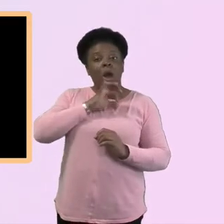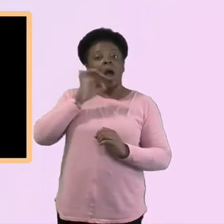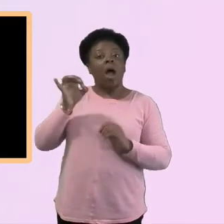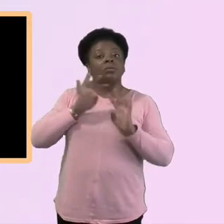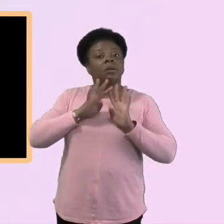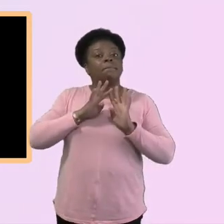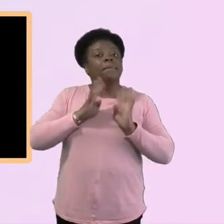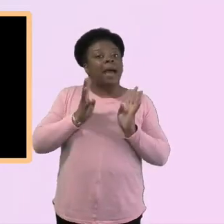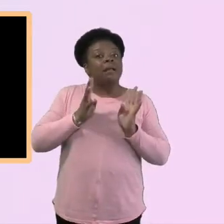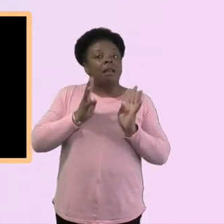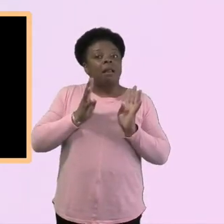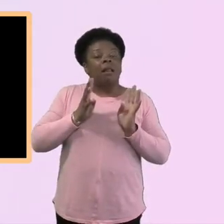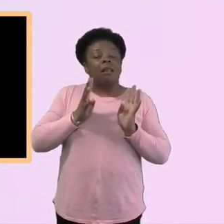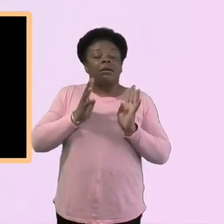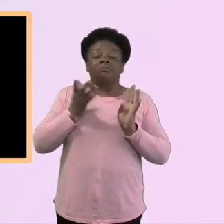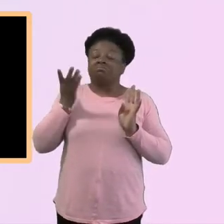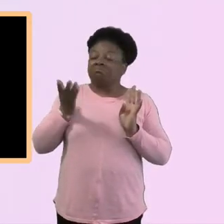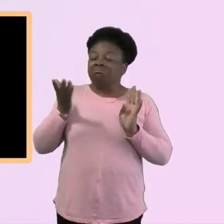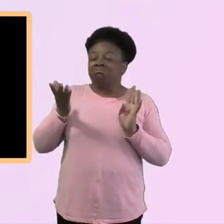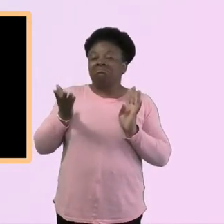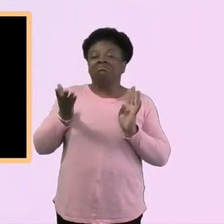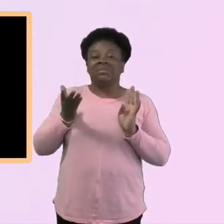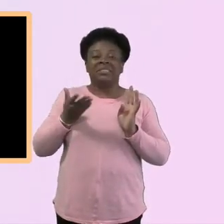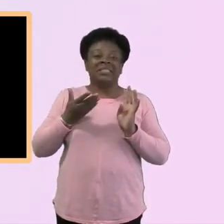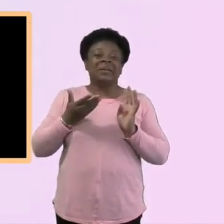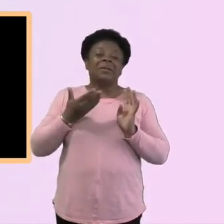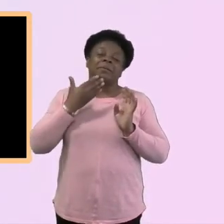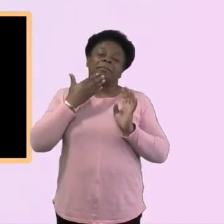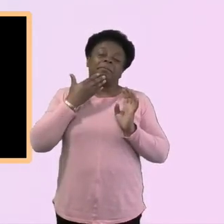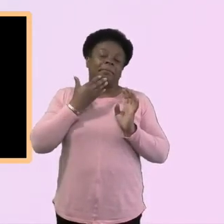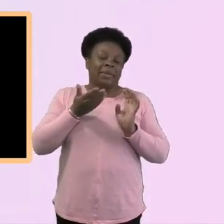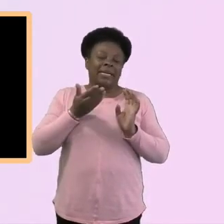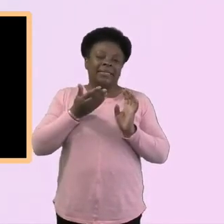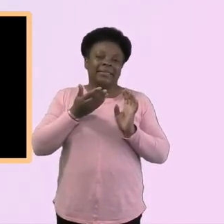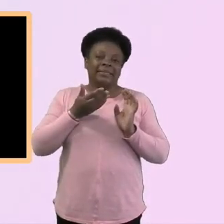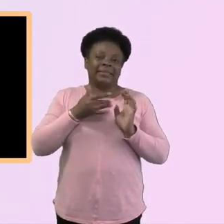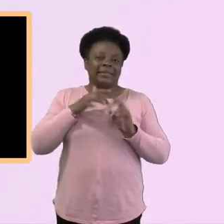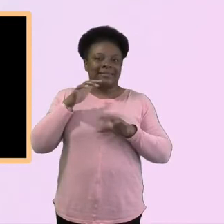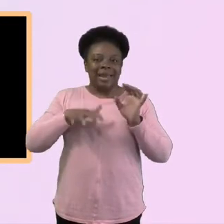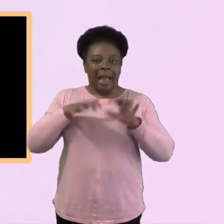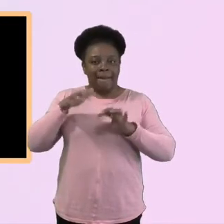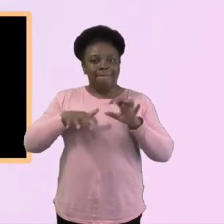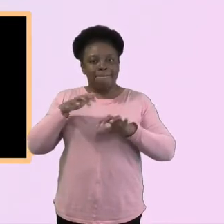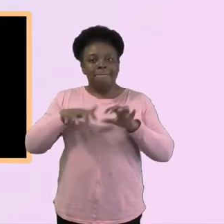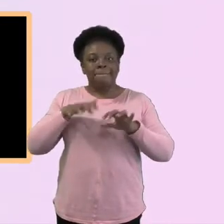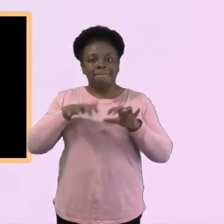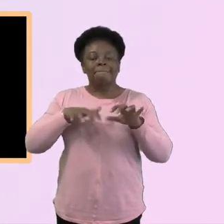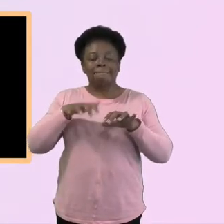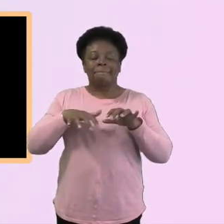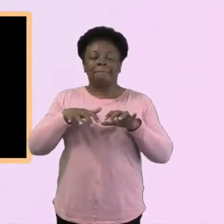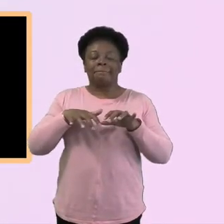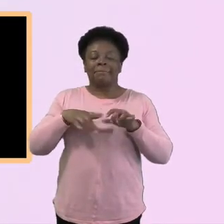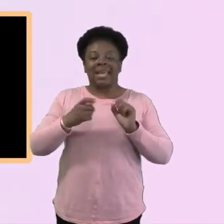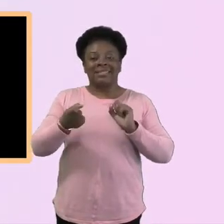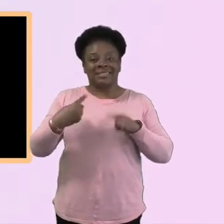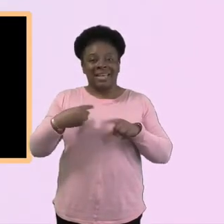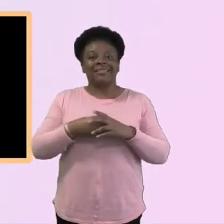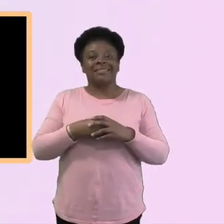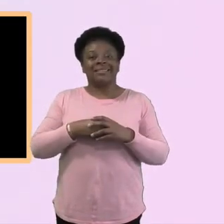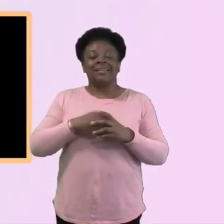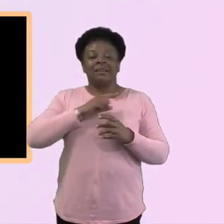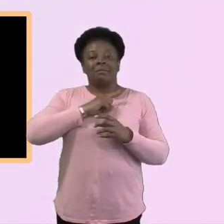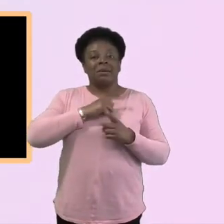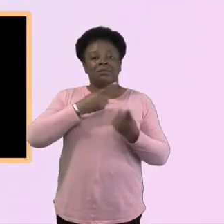uh, panel here, those of us in the room, please do put them in the chat. Um, and we just, we want to be able to